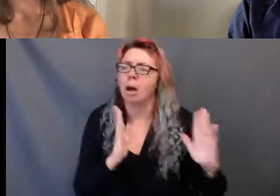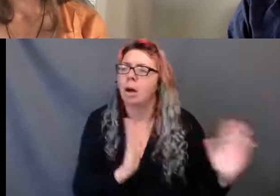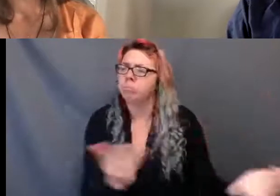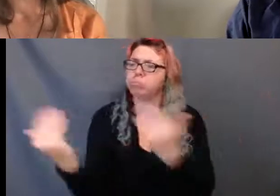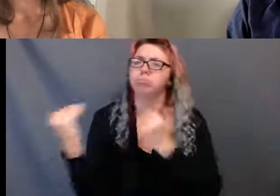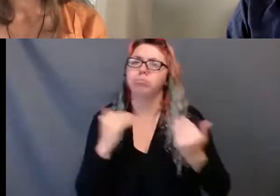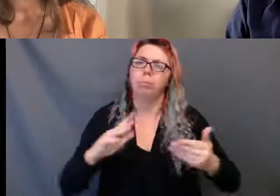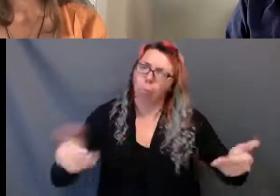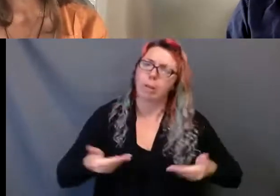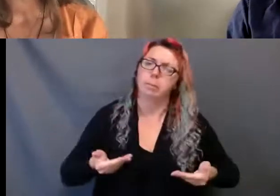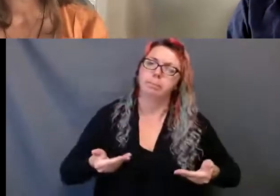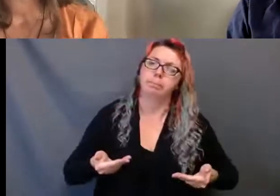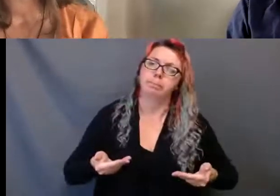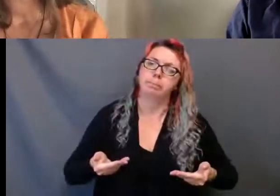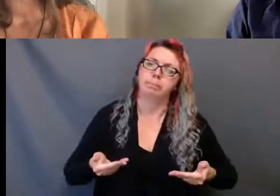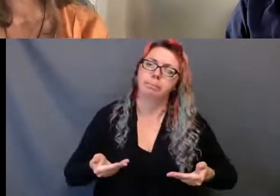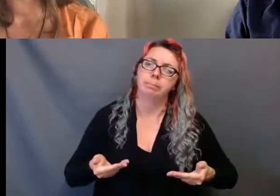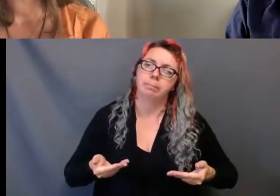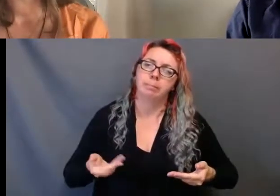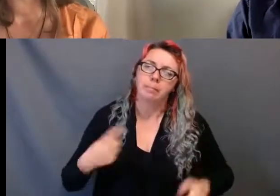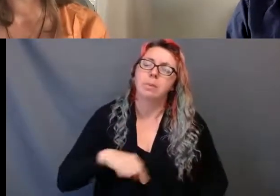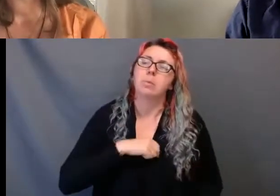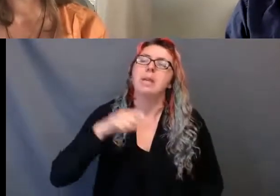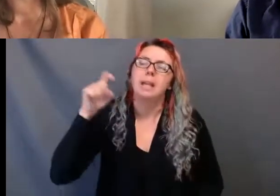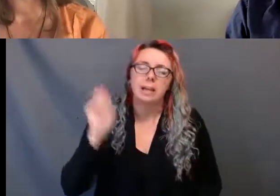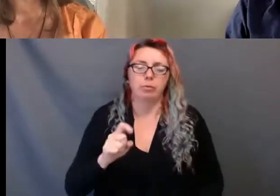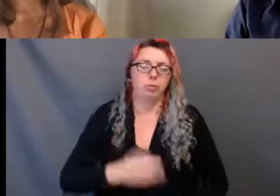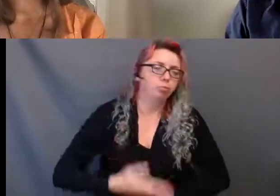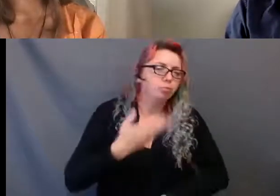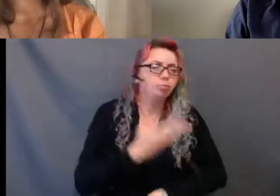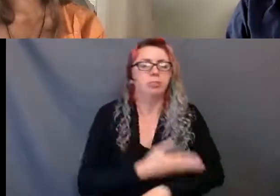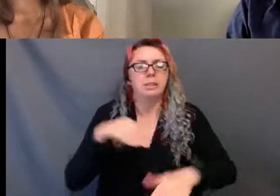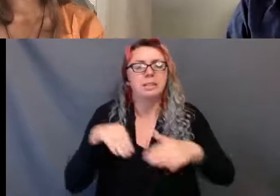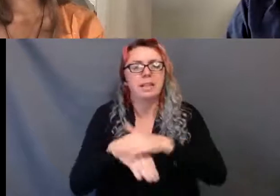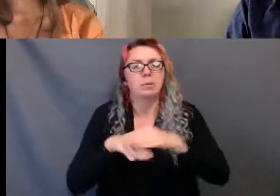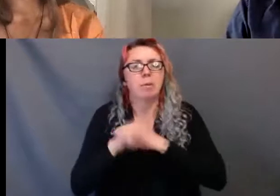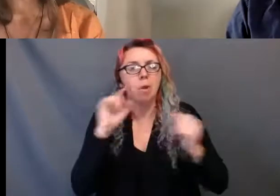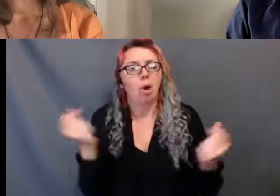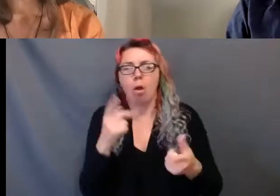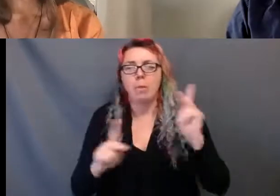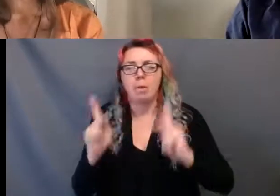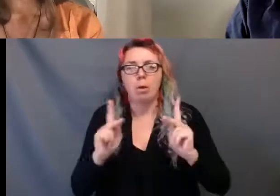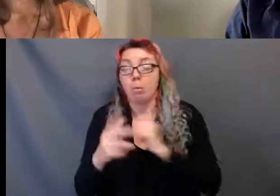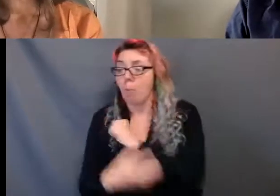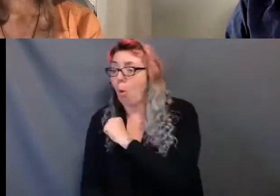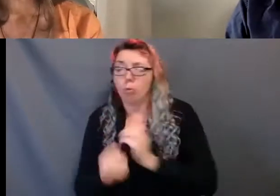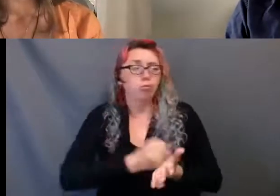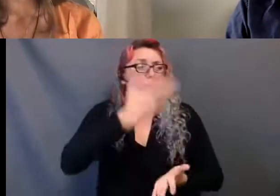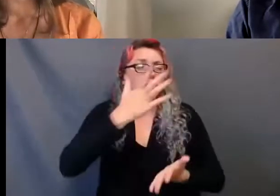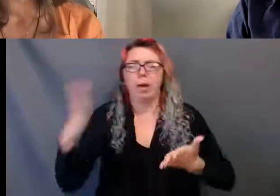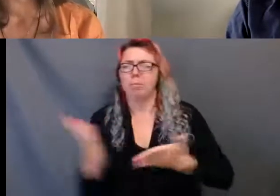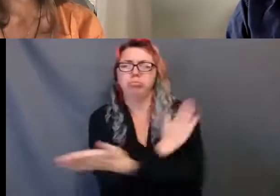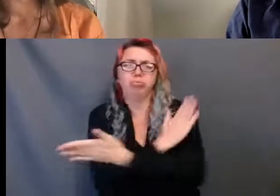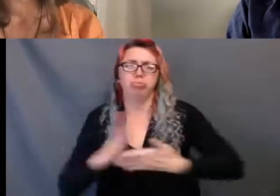And we need to make them accessible for people of all economic needs. We're subsidized to